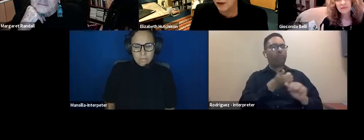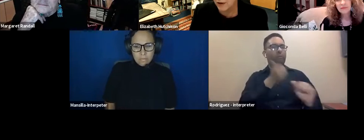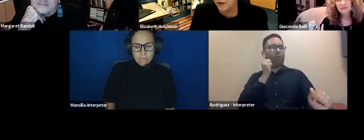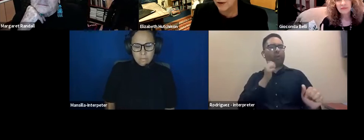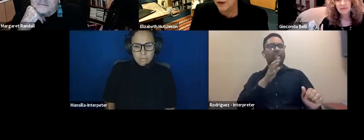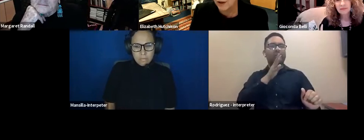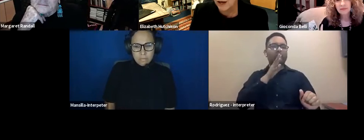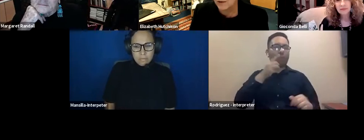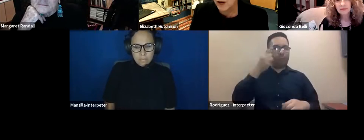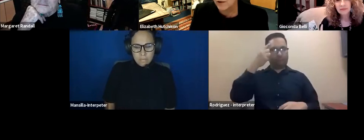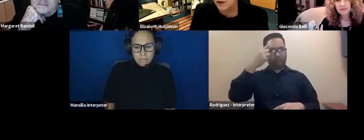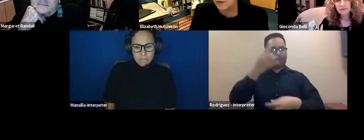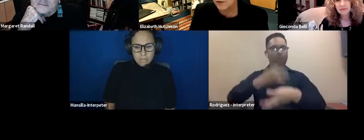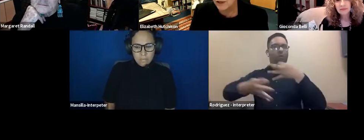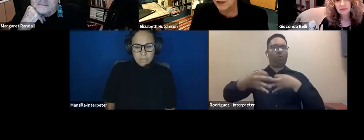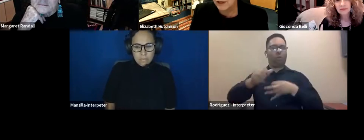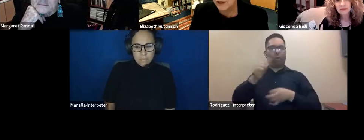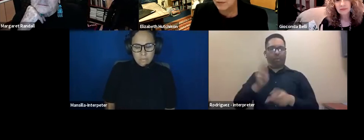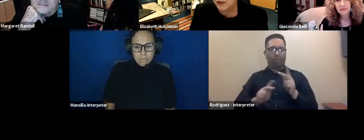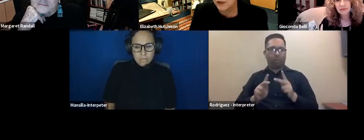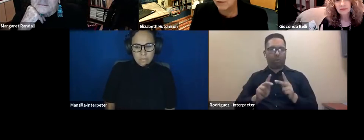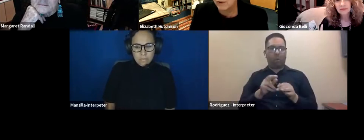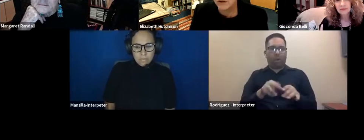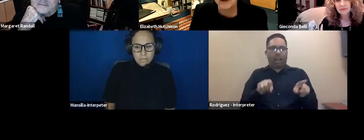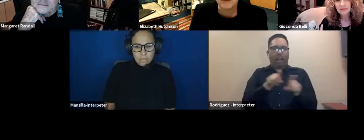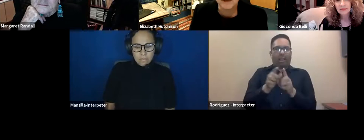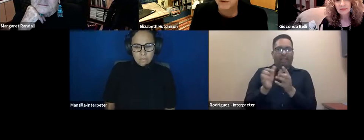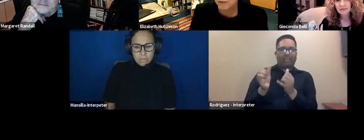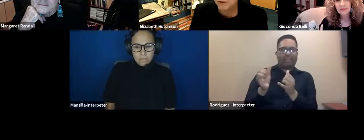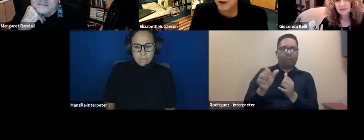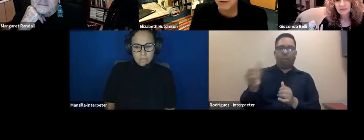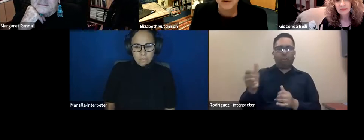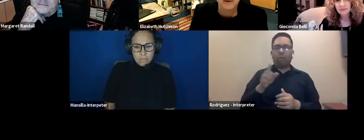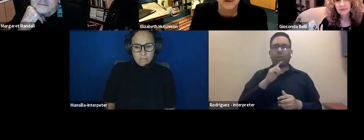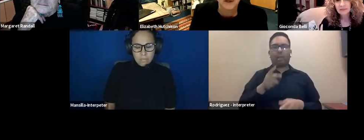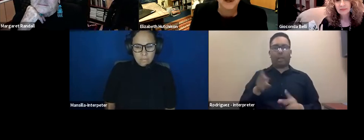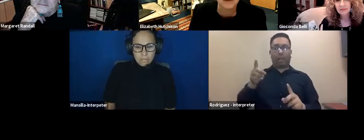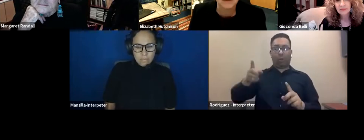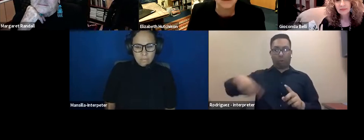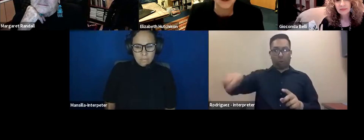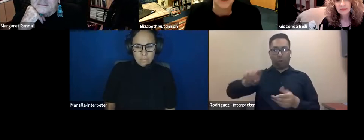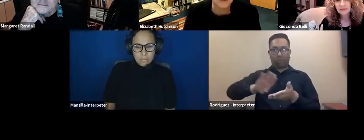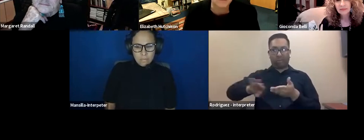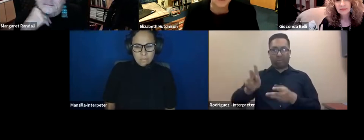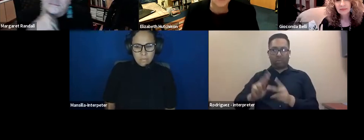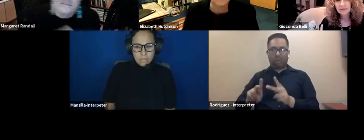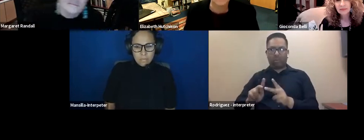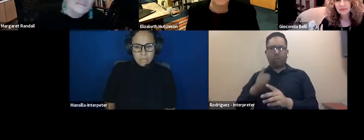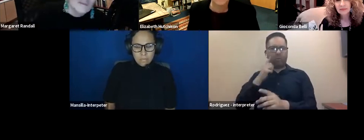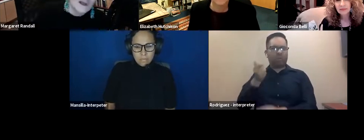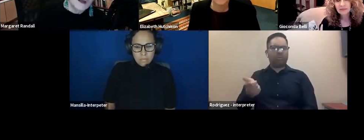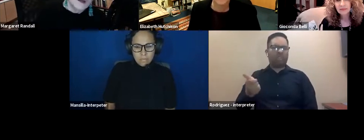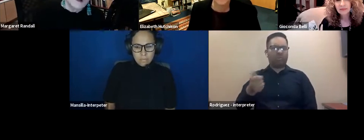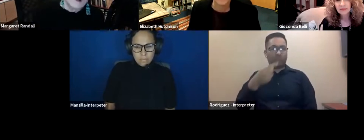as the other, and rather has facilitated the ability of women to speak for themselves. Can you address that, Margaret?